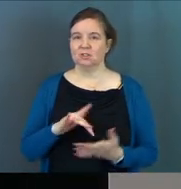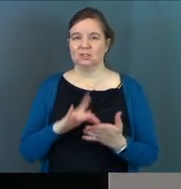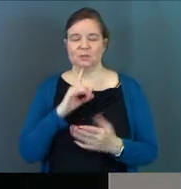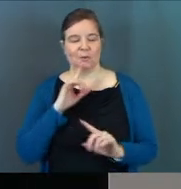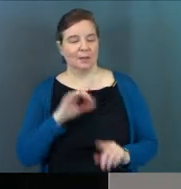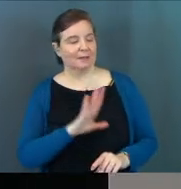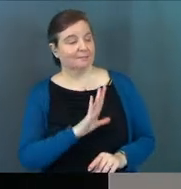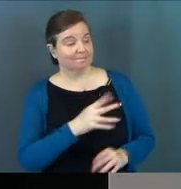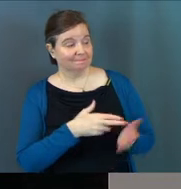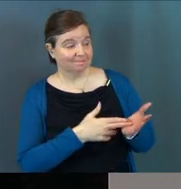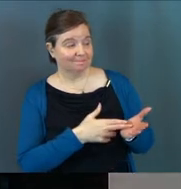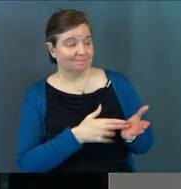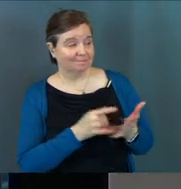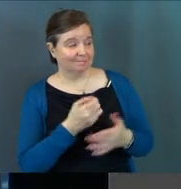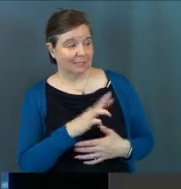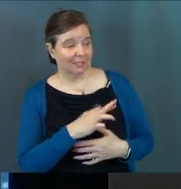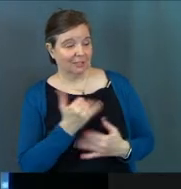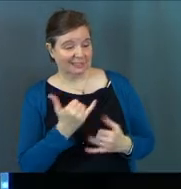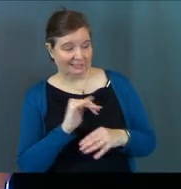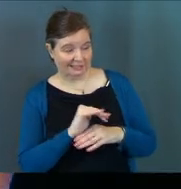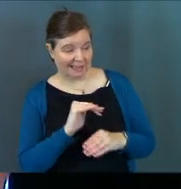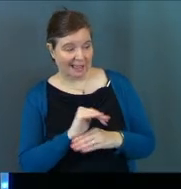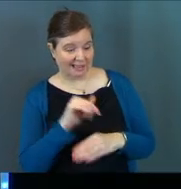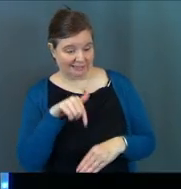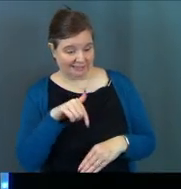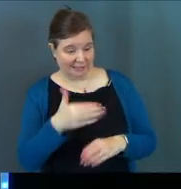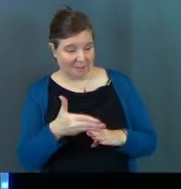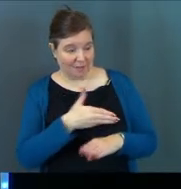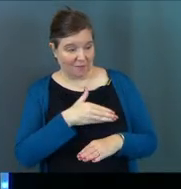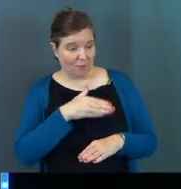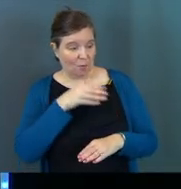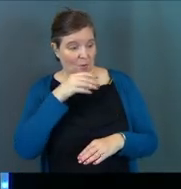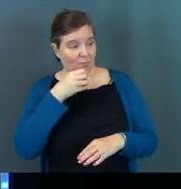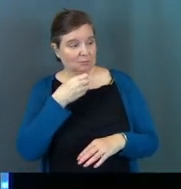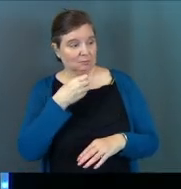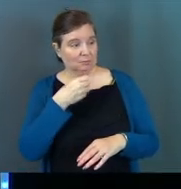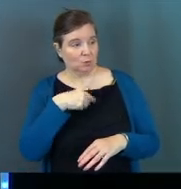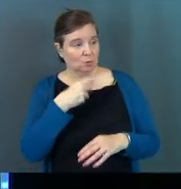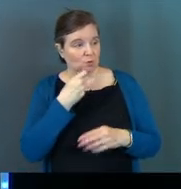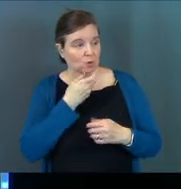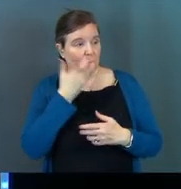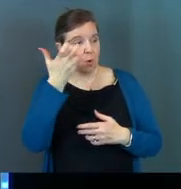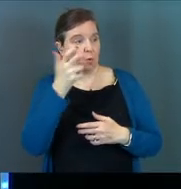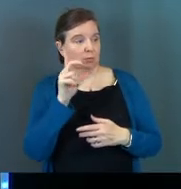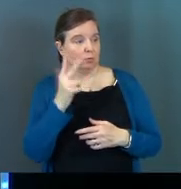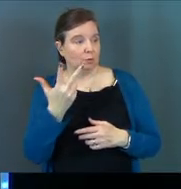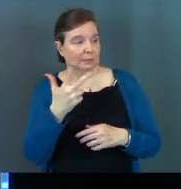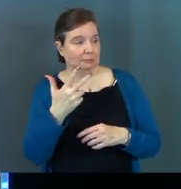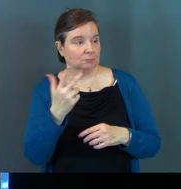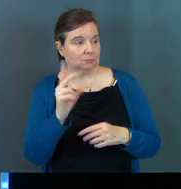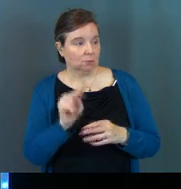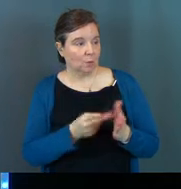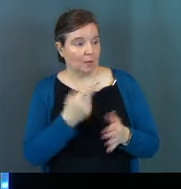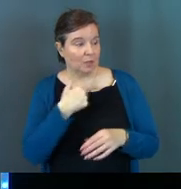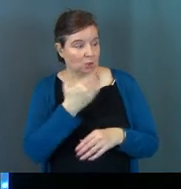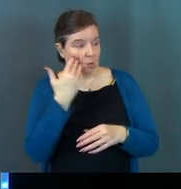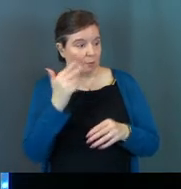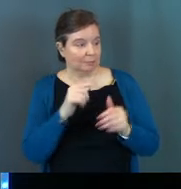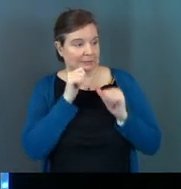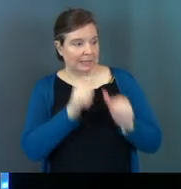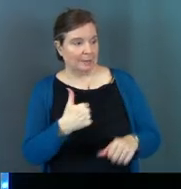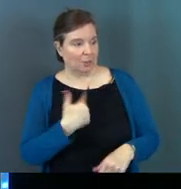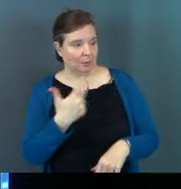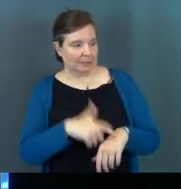Jesus replied, I tell you the truth, Peter, this very night before the rooster crows twice, you will deny three times that you even know me.